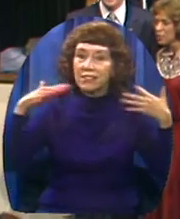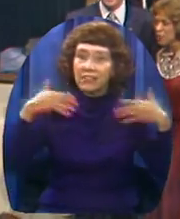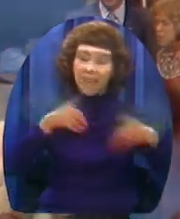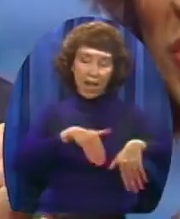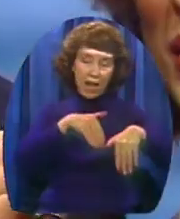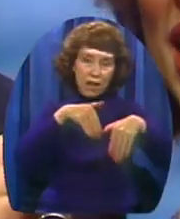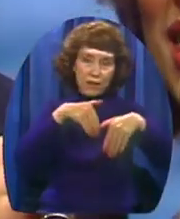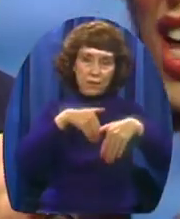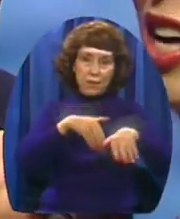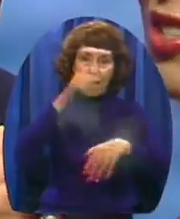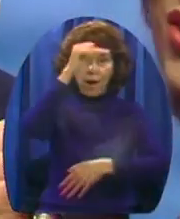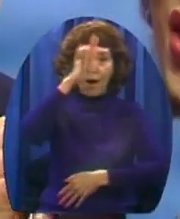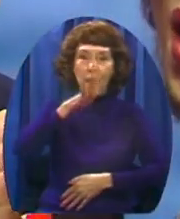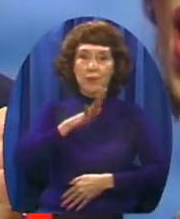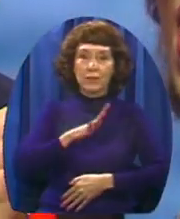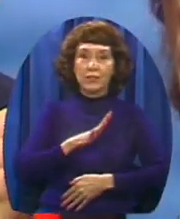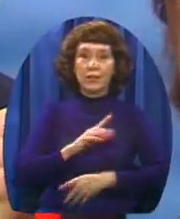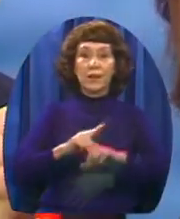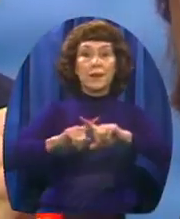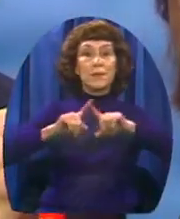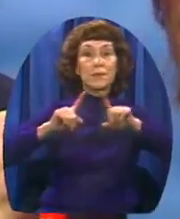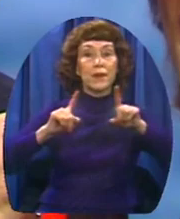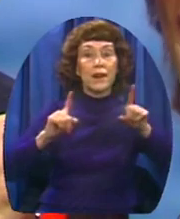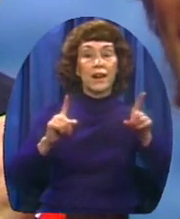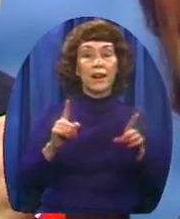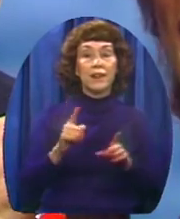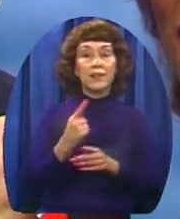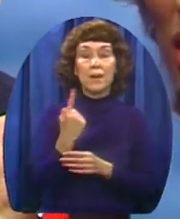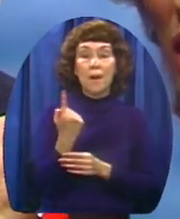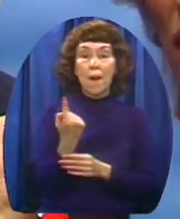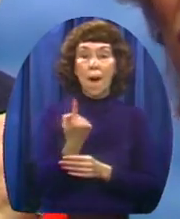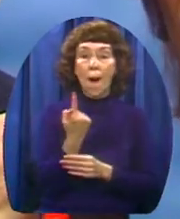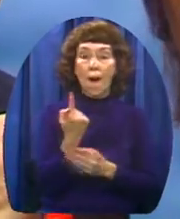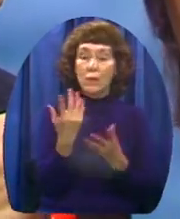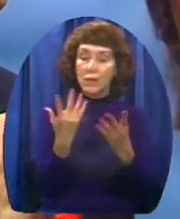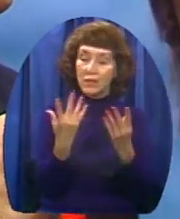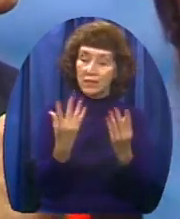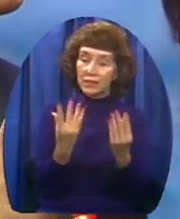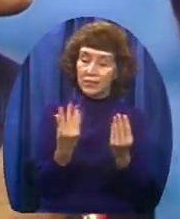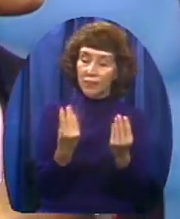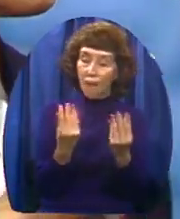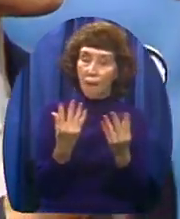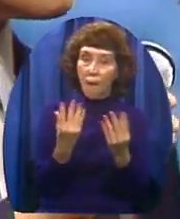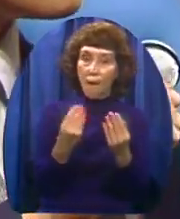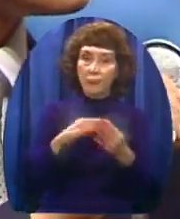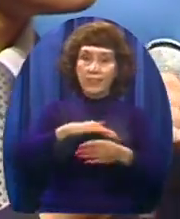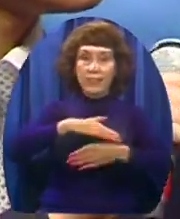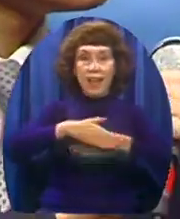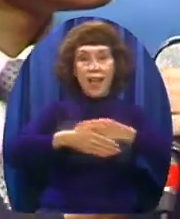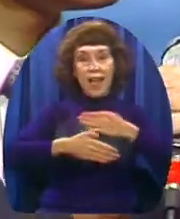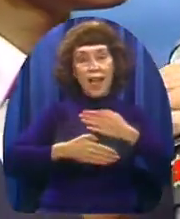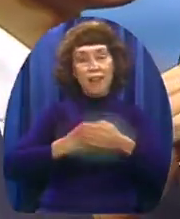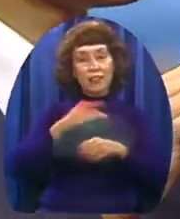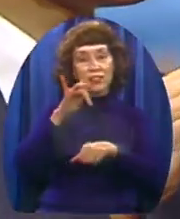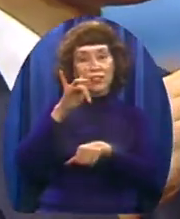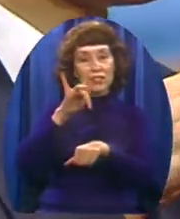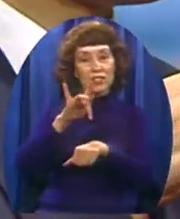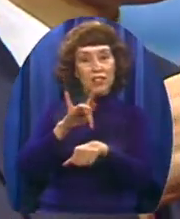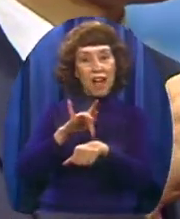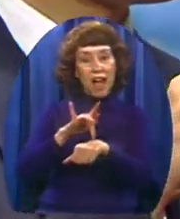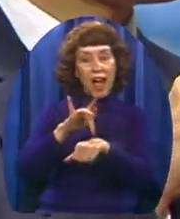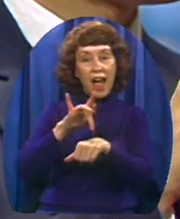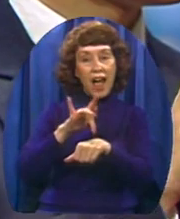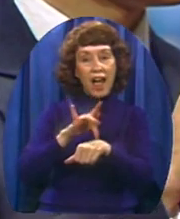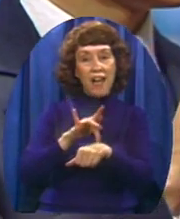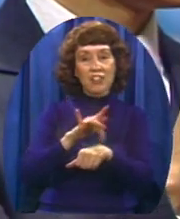With the soft and tender touch of a tiny